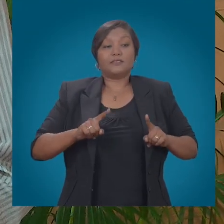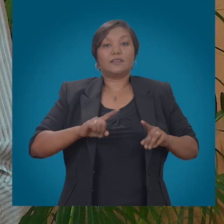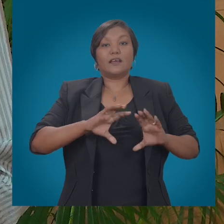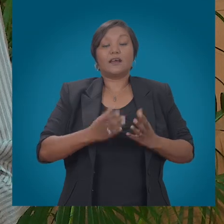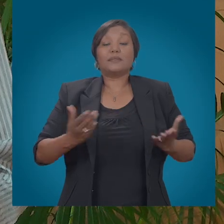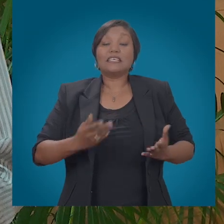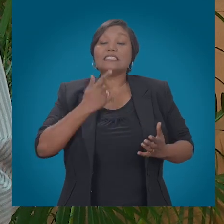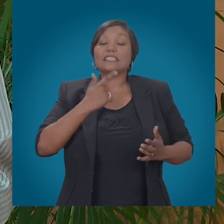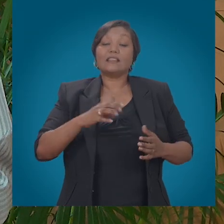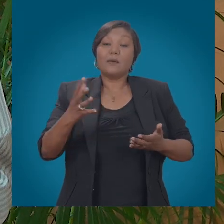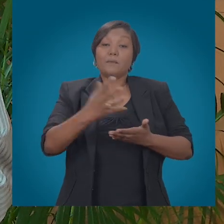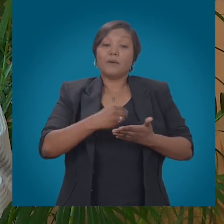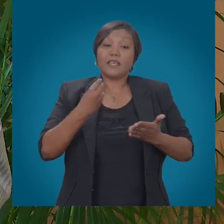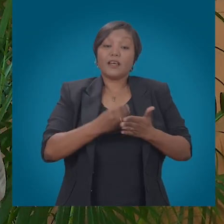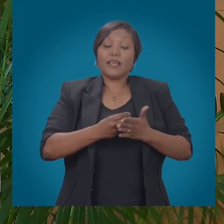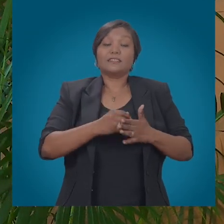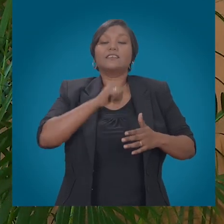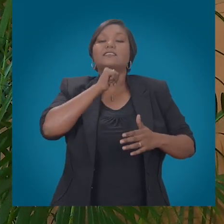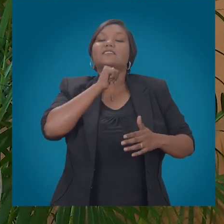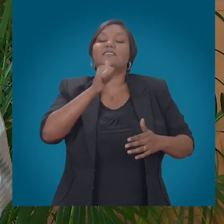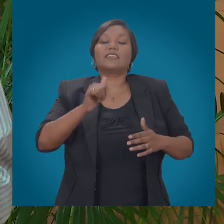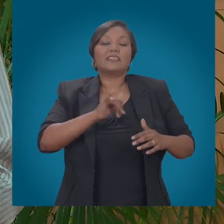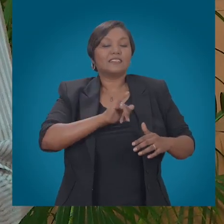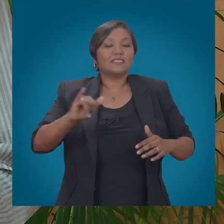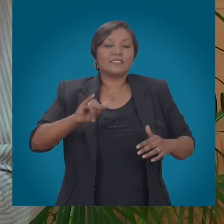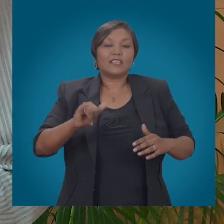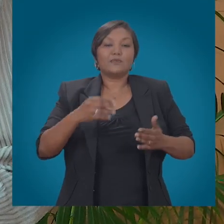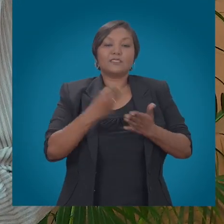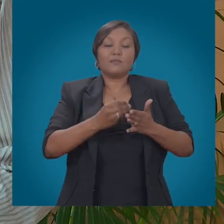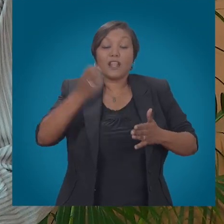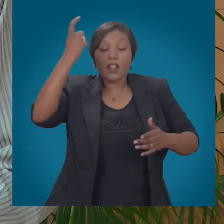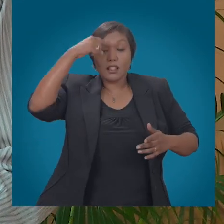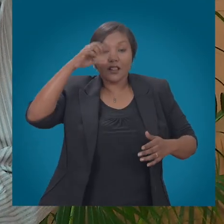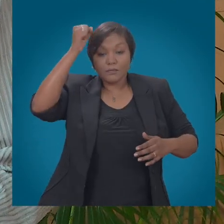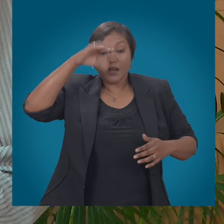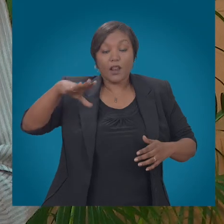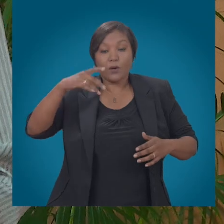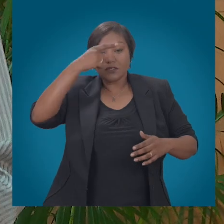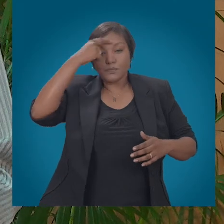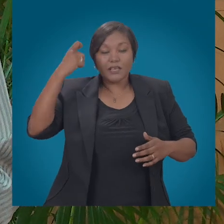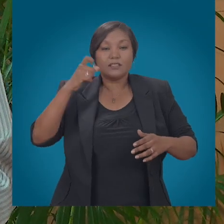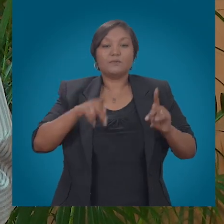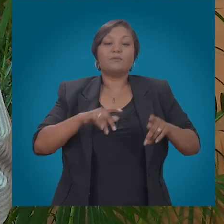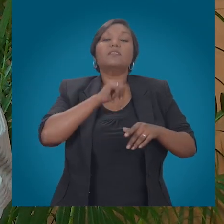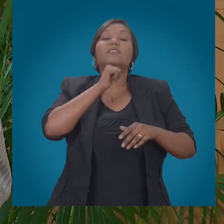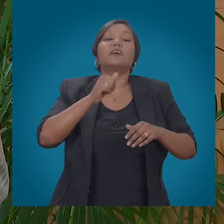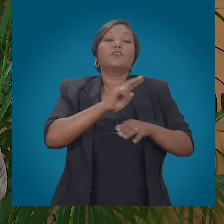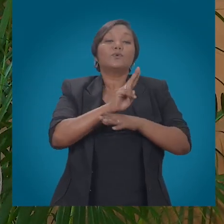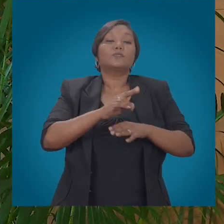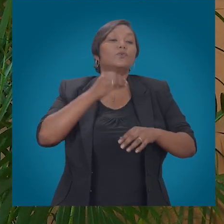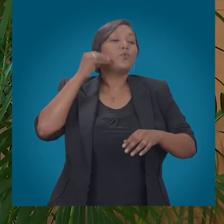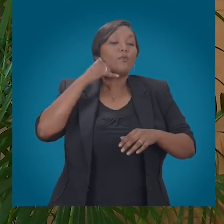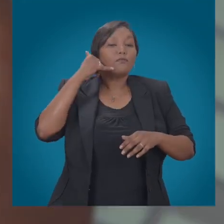increase is sufficient to compensate for the loss of other revenue streams such as local and long-distance